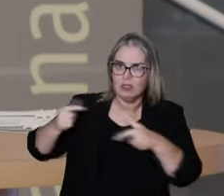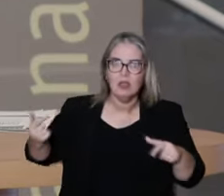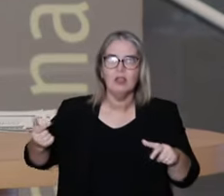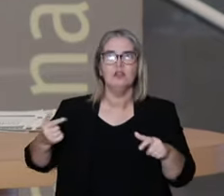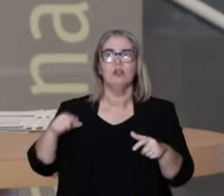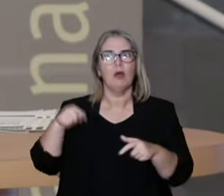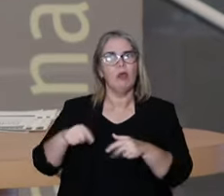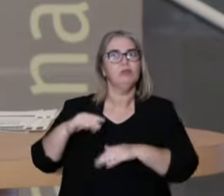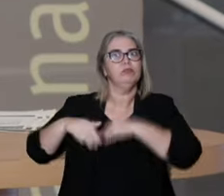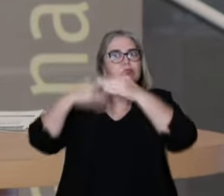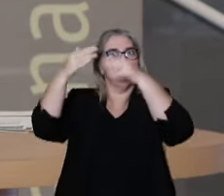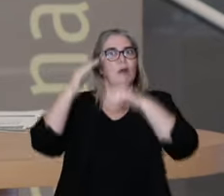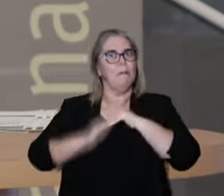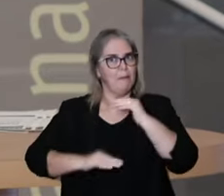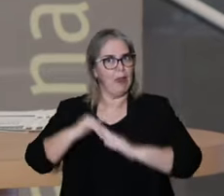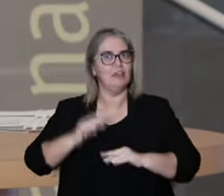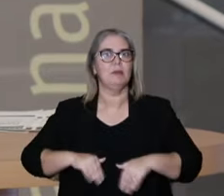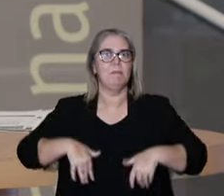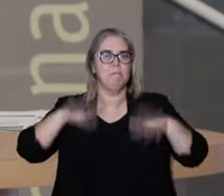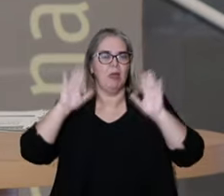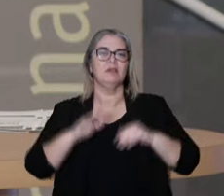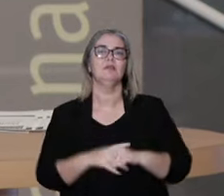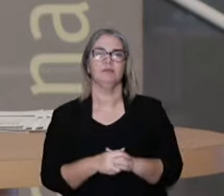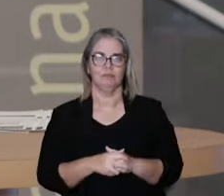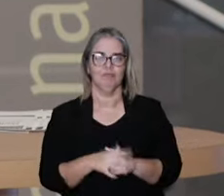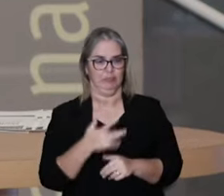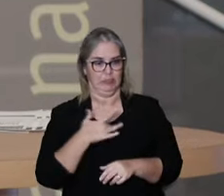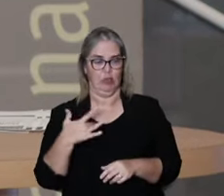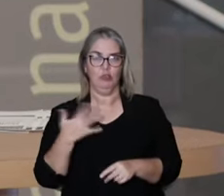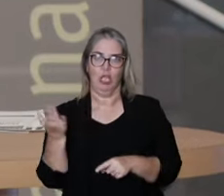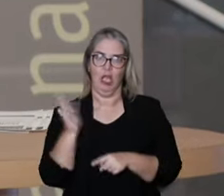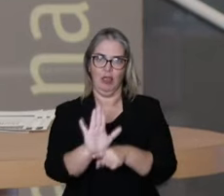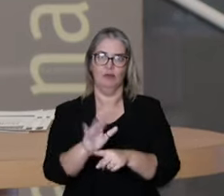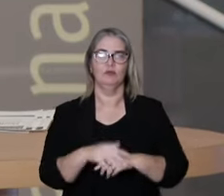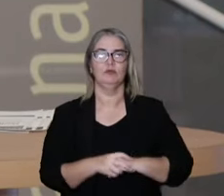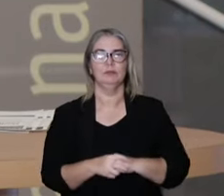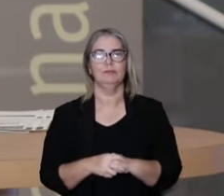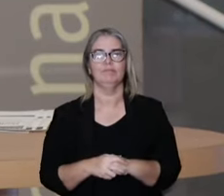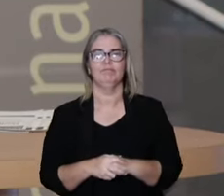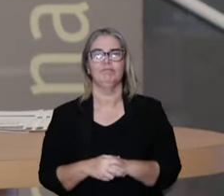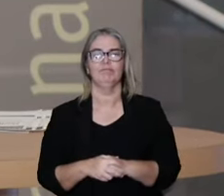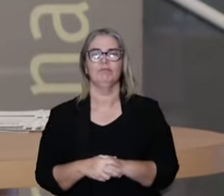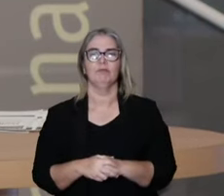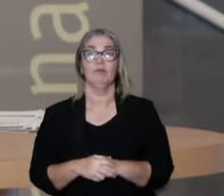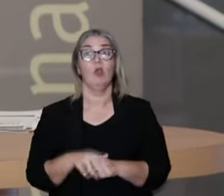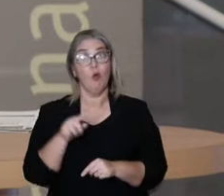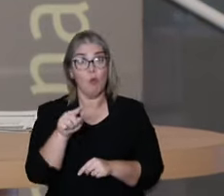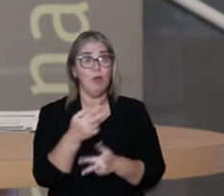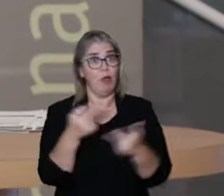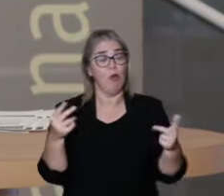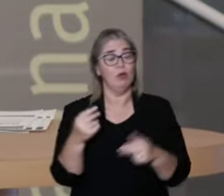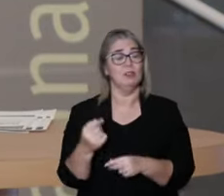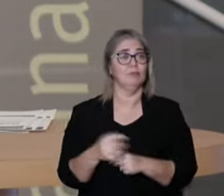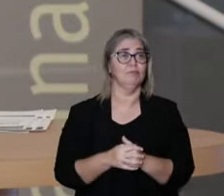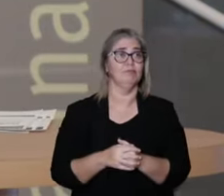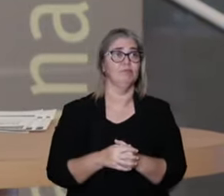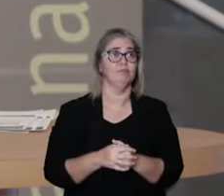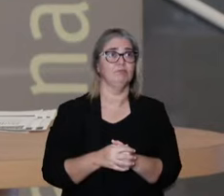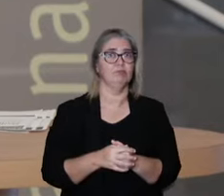the increase of these traditional practices? One hypothesis. hypothesis.